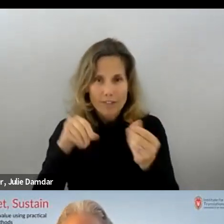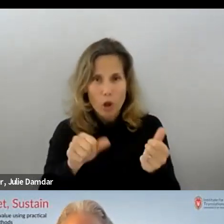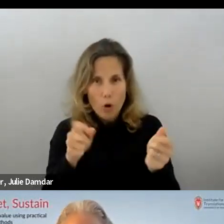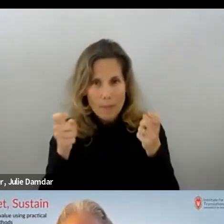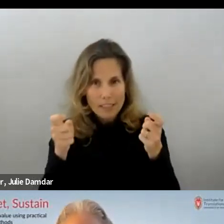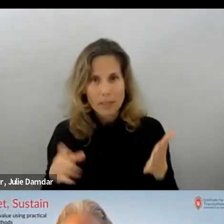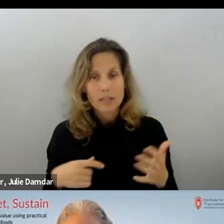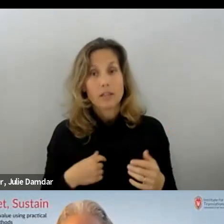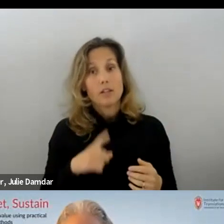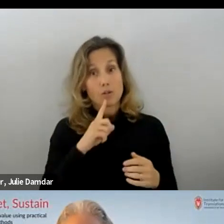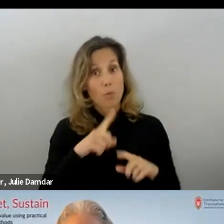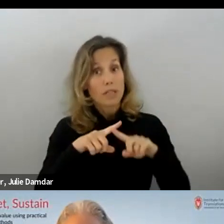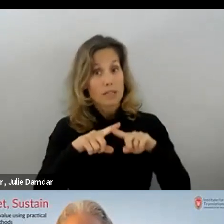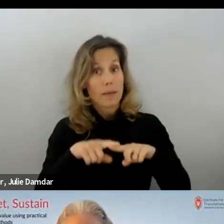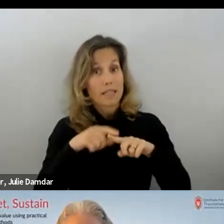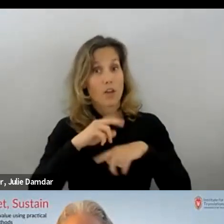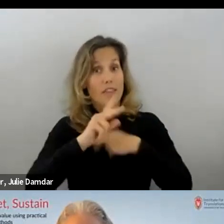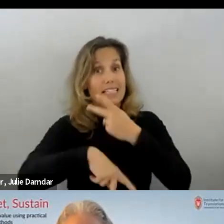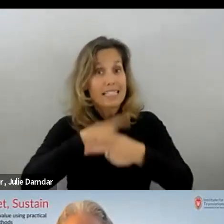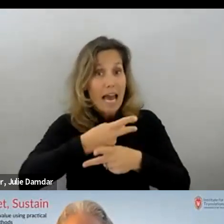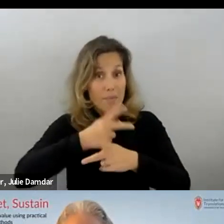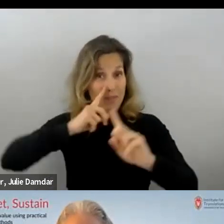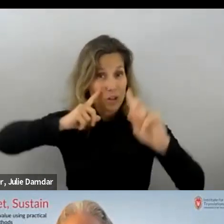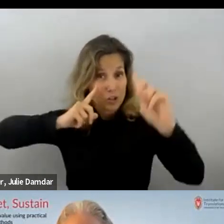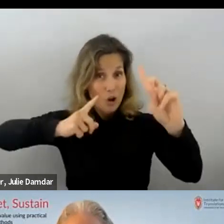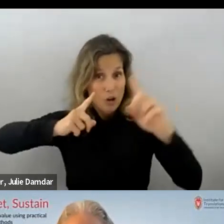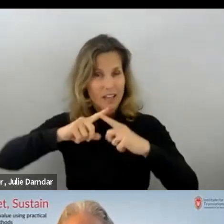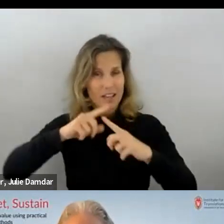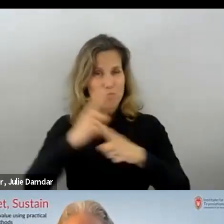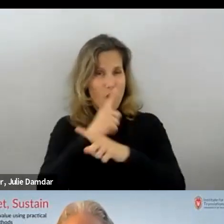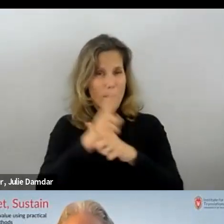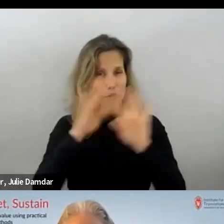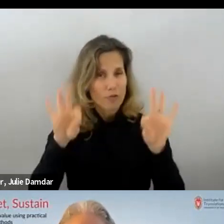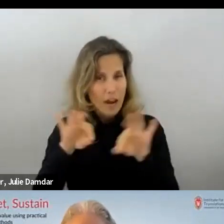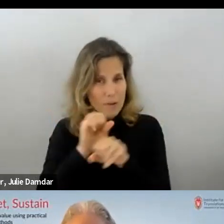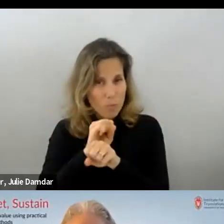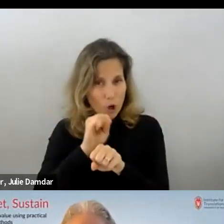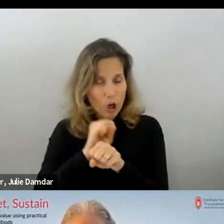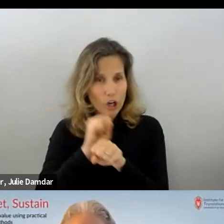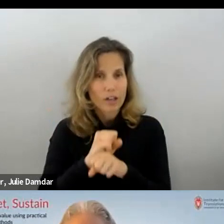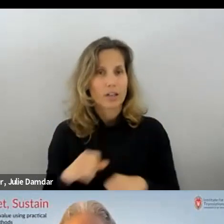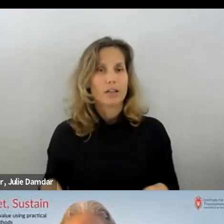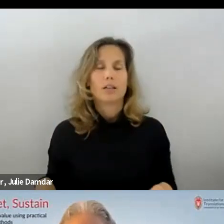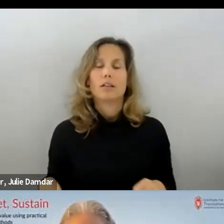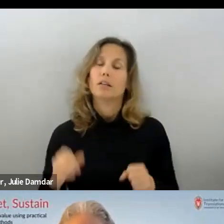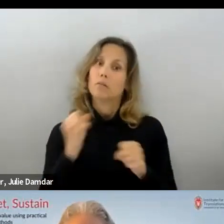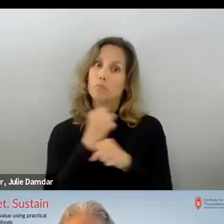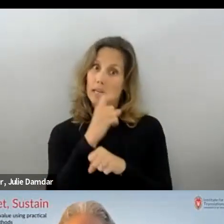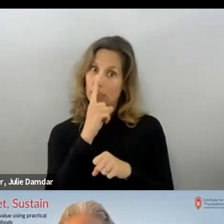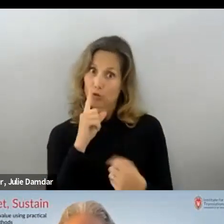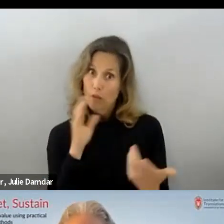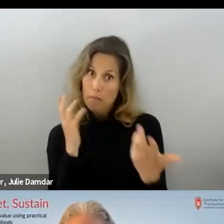the type, like sort of target of the action using the proctor framework. And, you know, making sure that you're matching